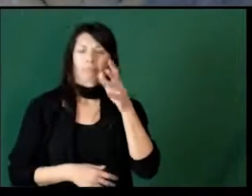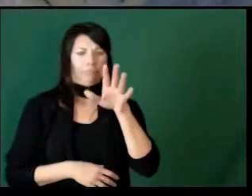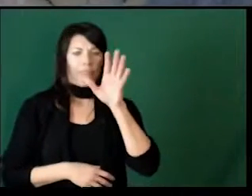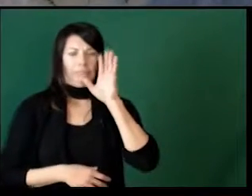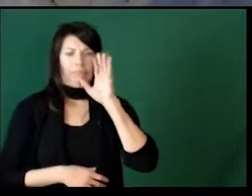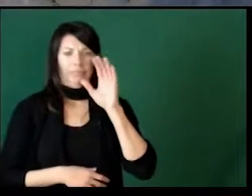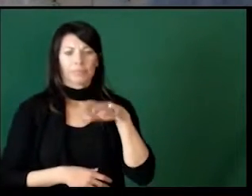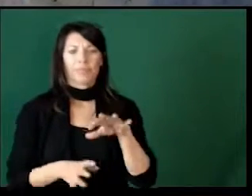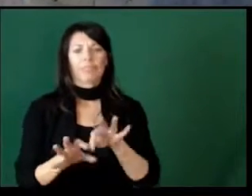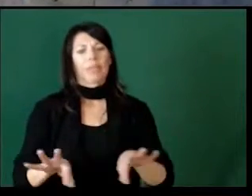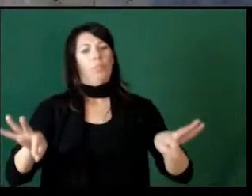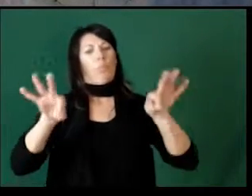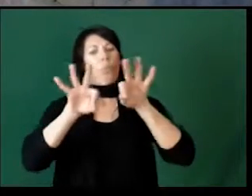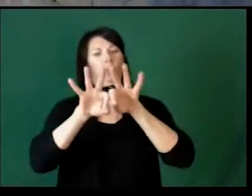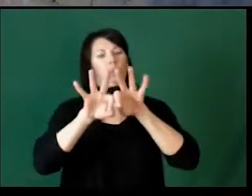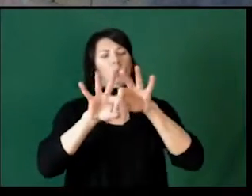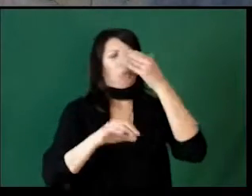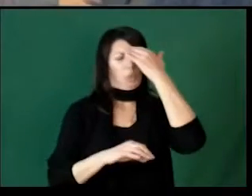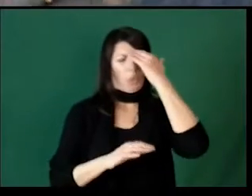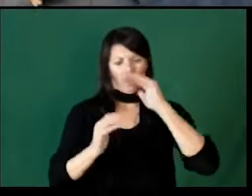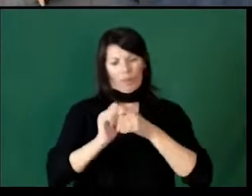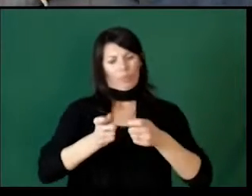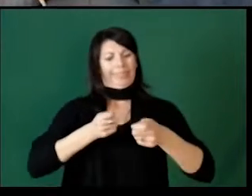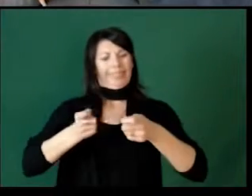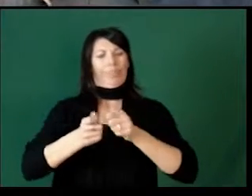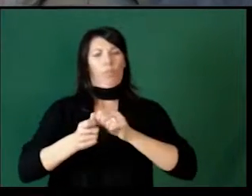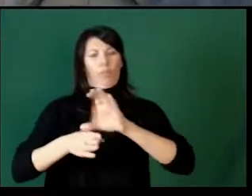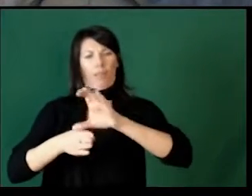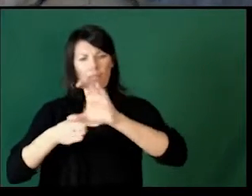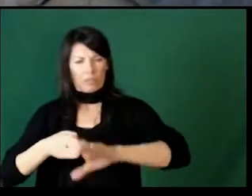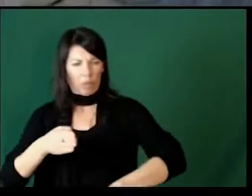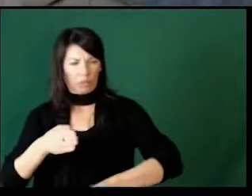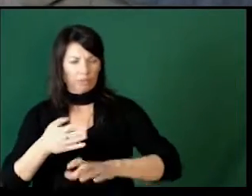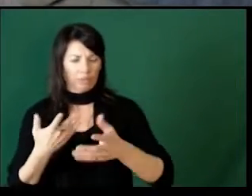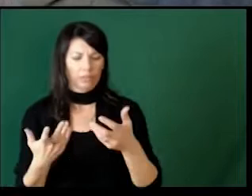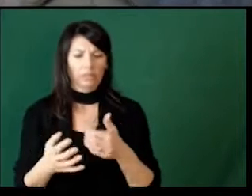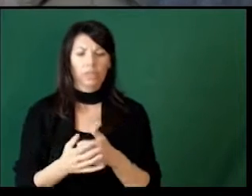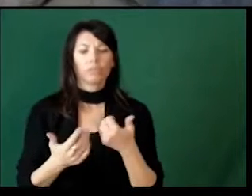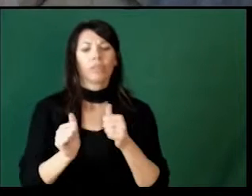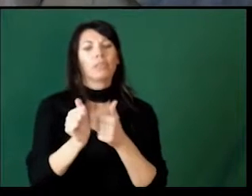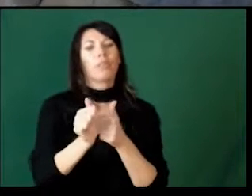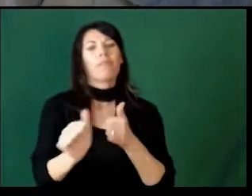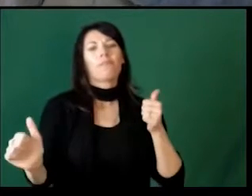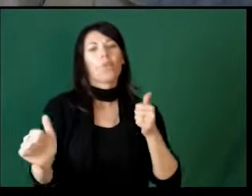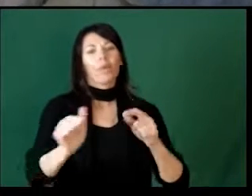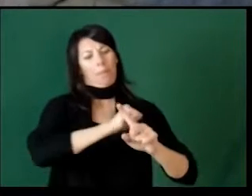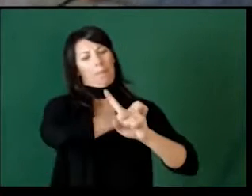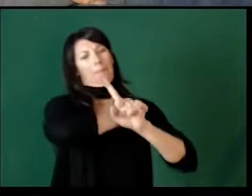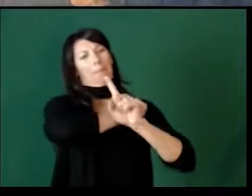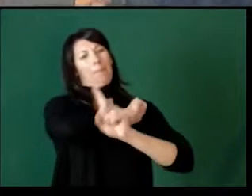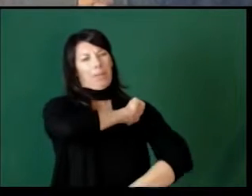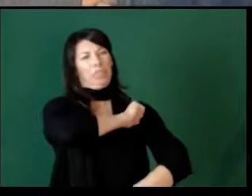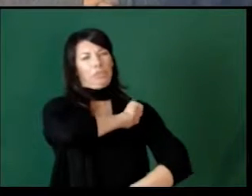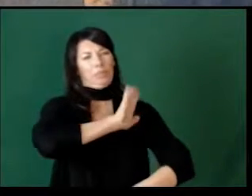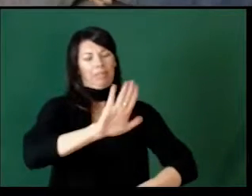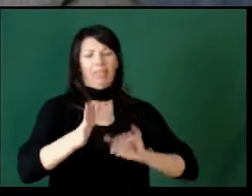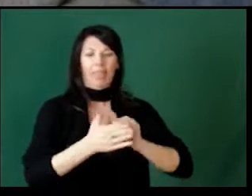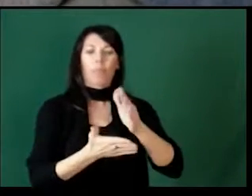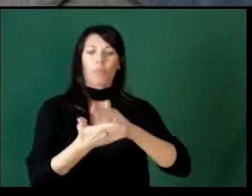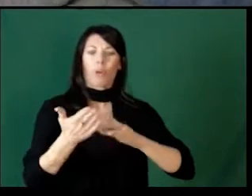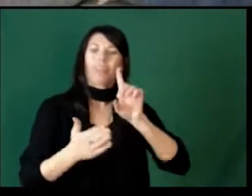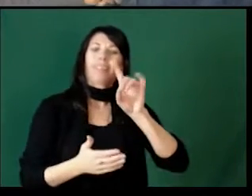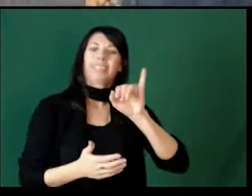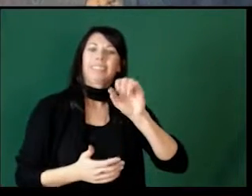It's important to know that to kind of deal with some of these consequences and kind of avoid the punishment section